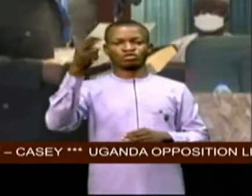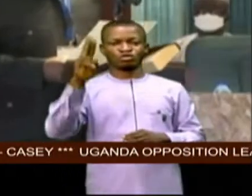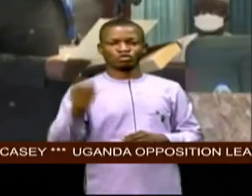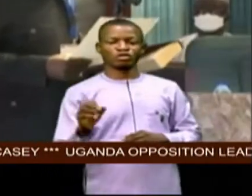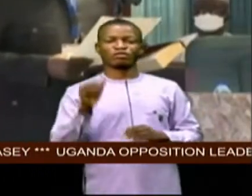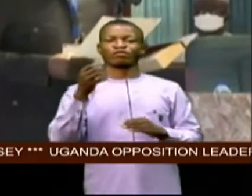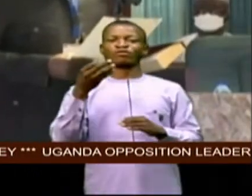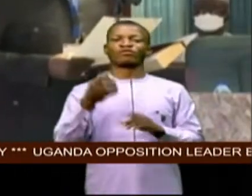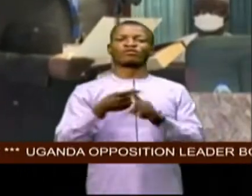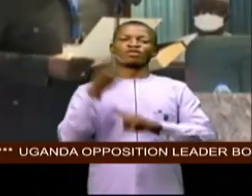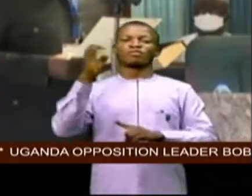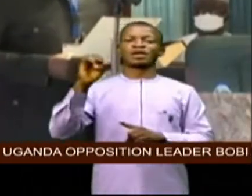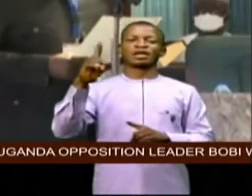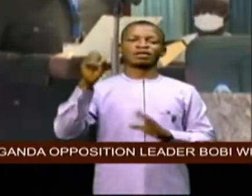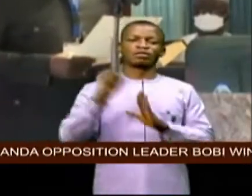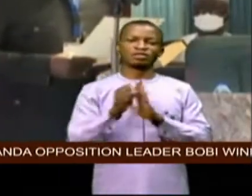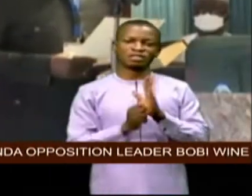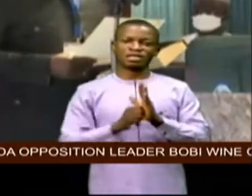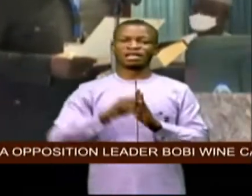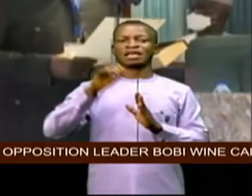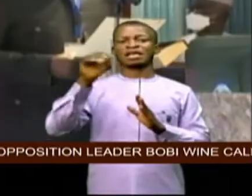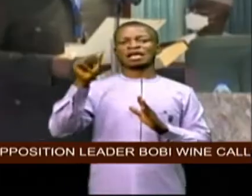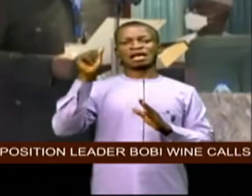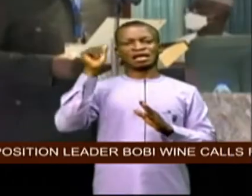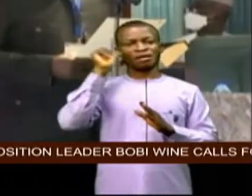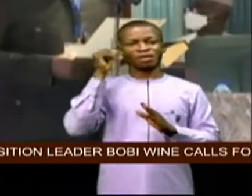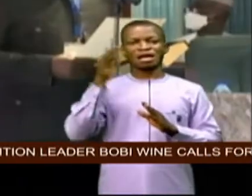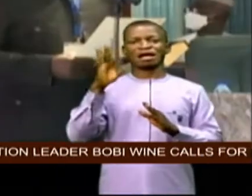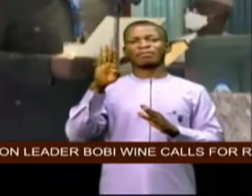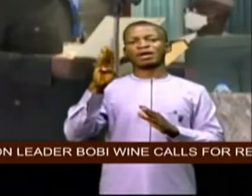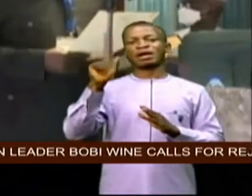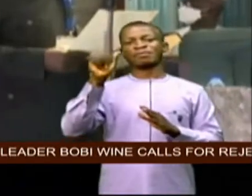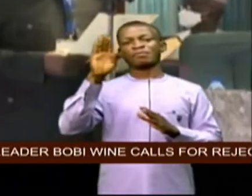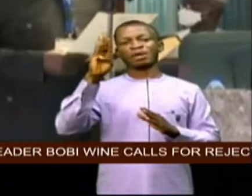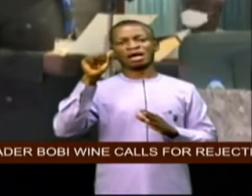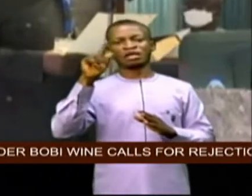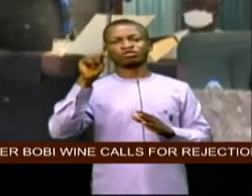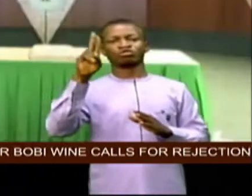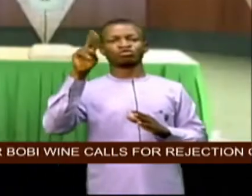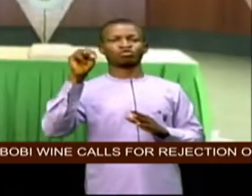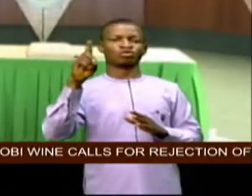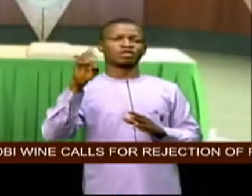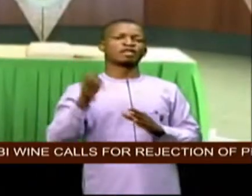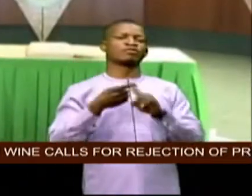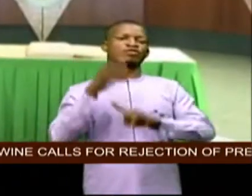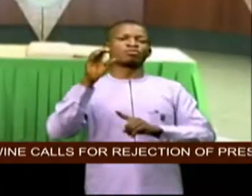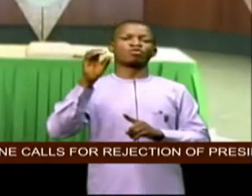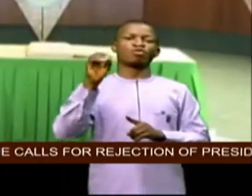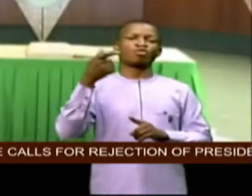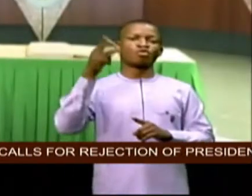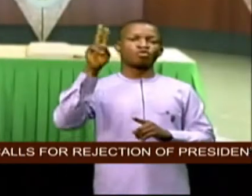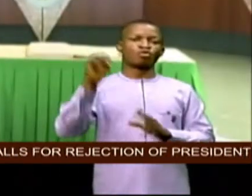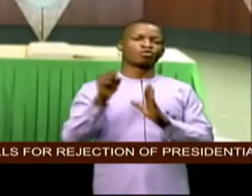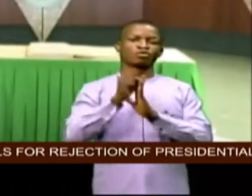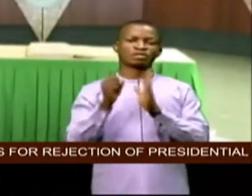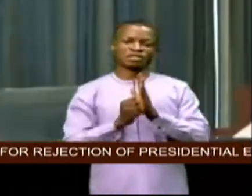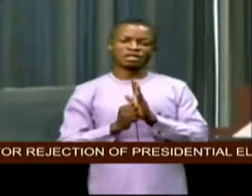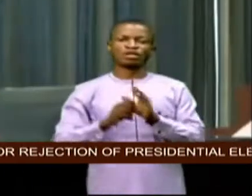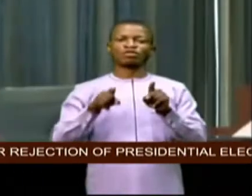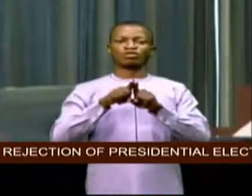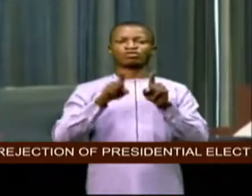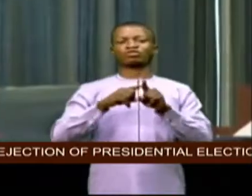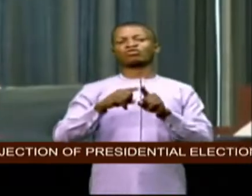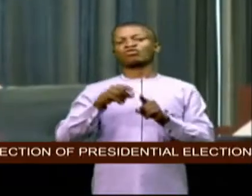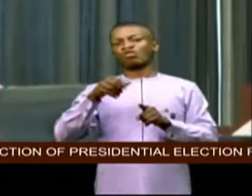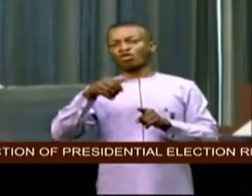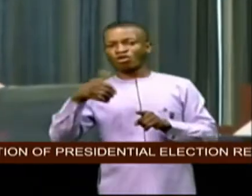benedict omiano anambra and babatunde olayin kabul ogun ogun state oem uche namani from inegu state took